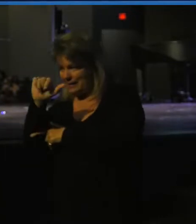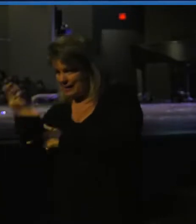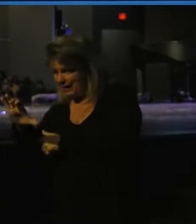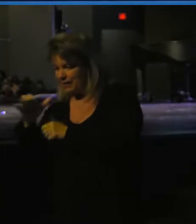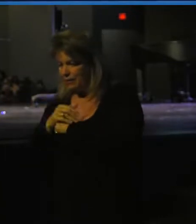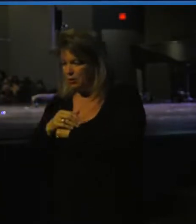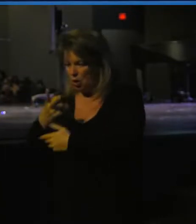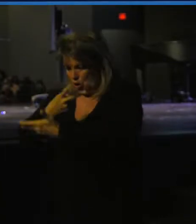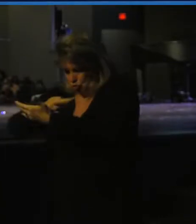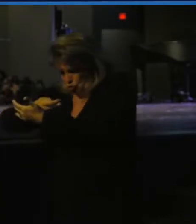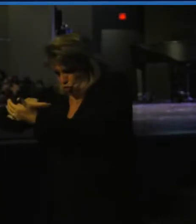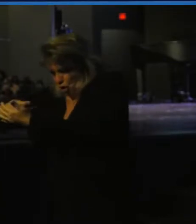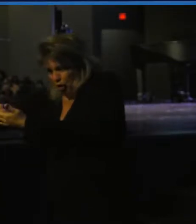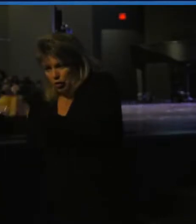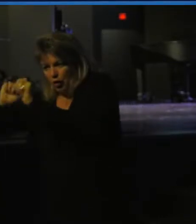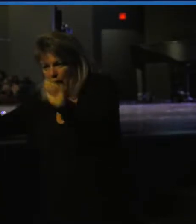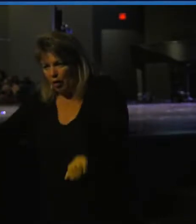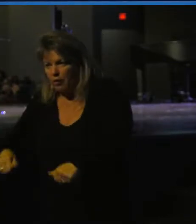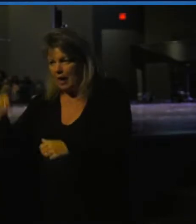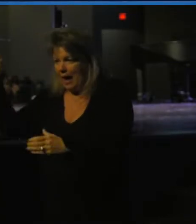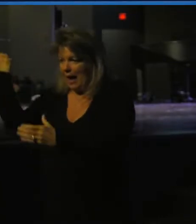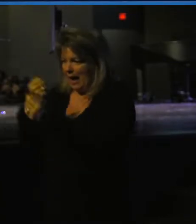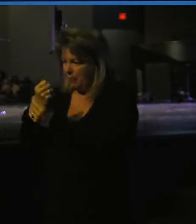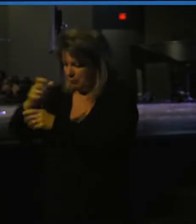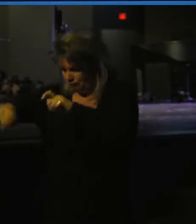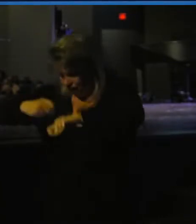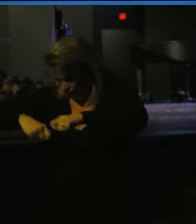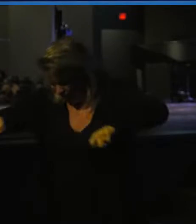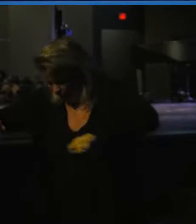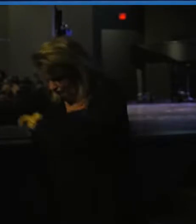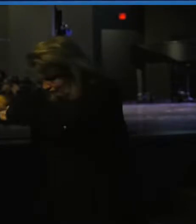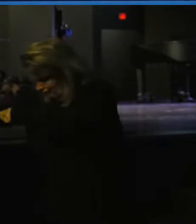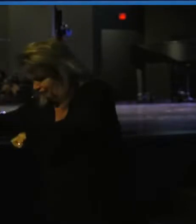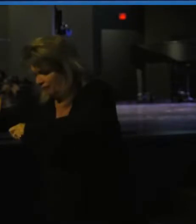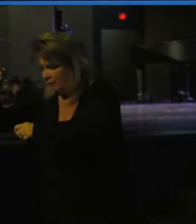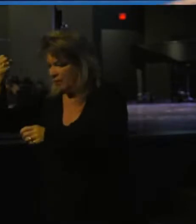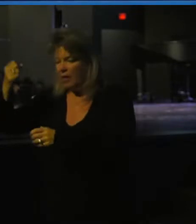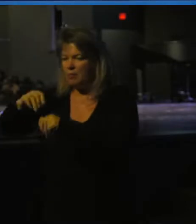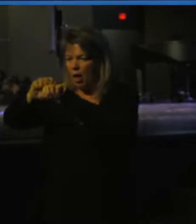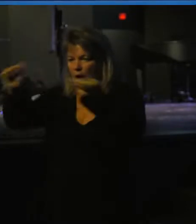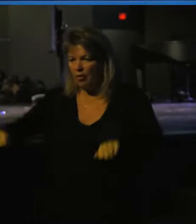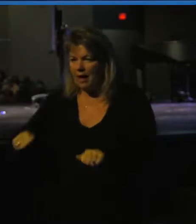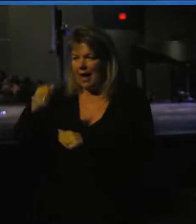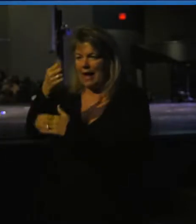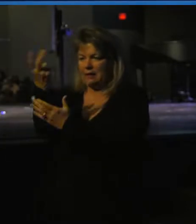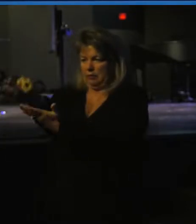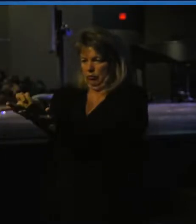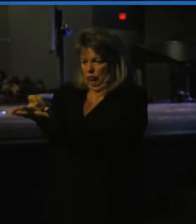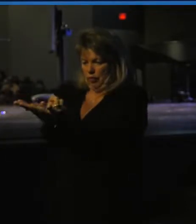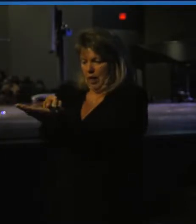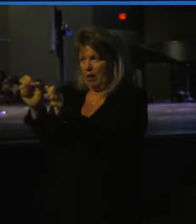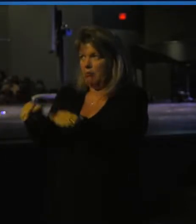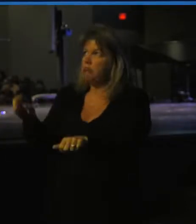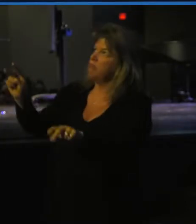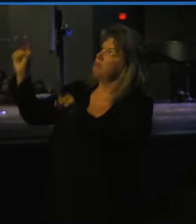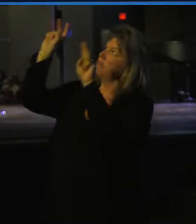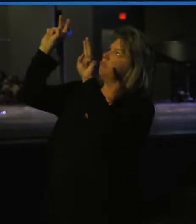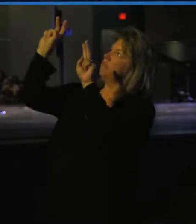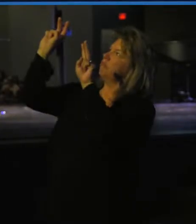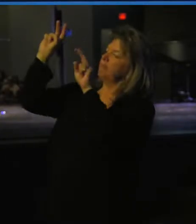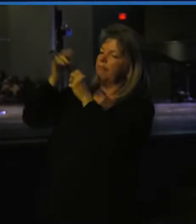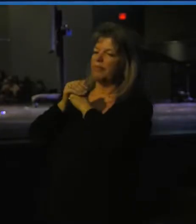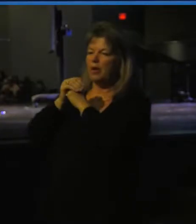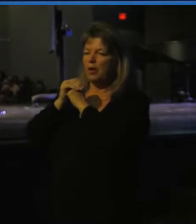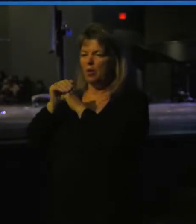crawls on the altar. You have Abraham who ties him up on the altar. You have Isaac who's laying on the altar, looking up, watching